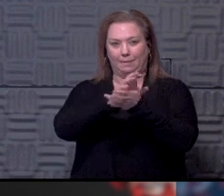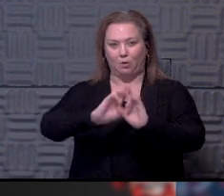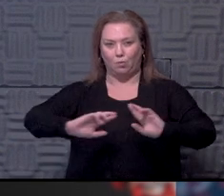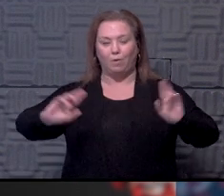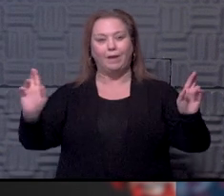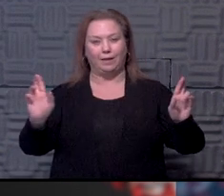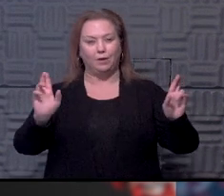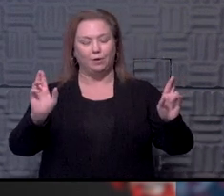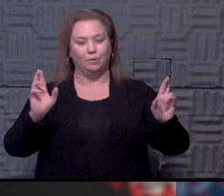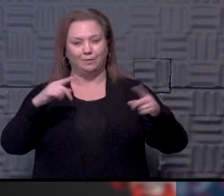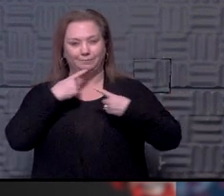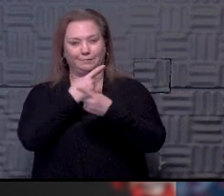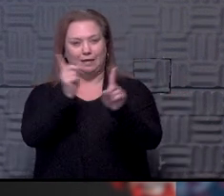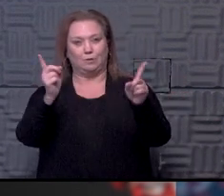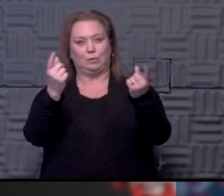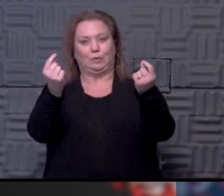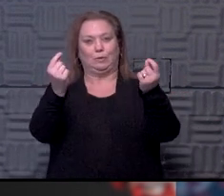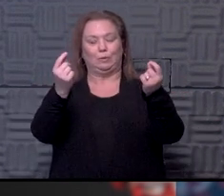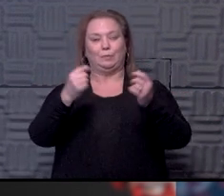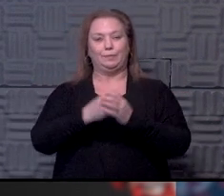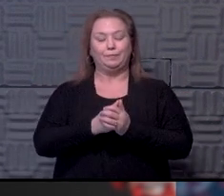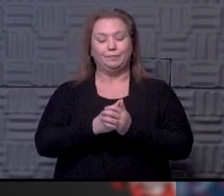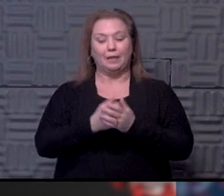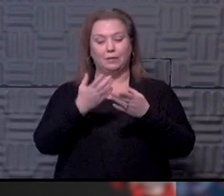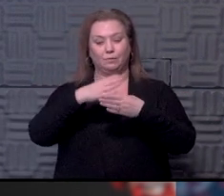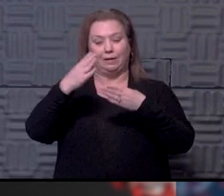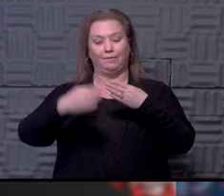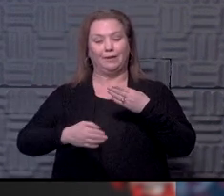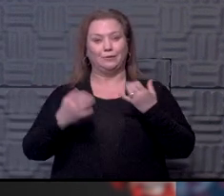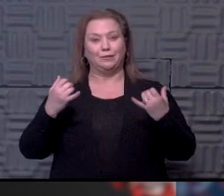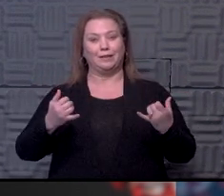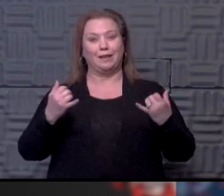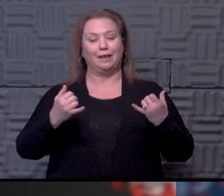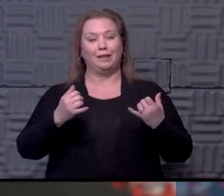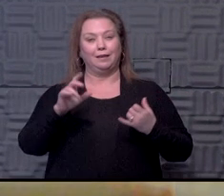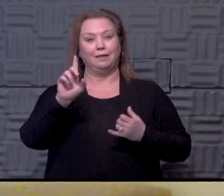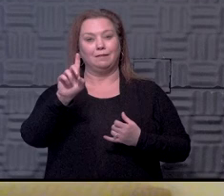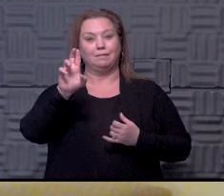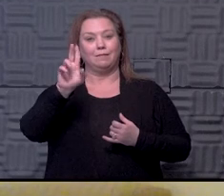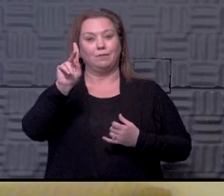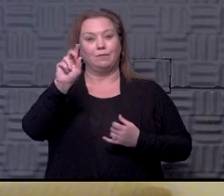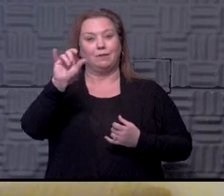that we'll share. As we wrap up today, Dr. Key, any final thoughts?